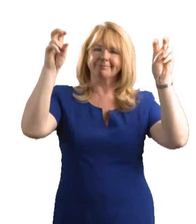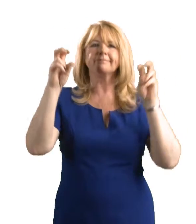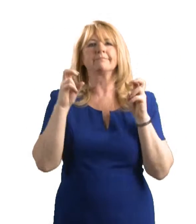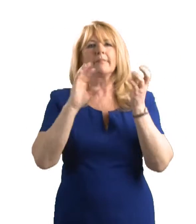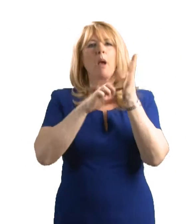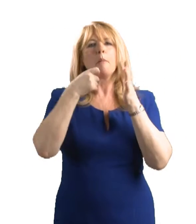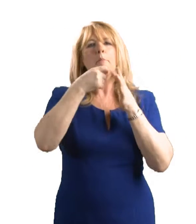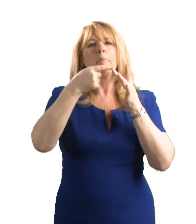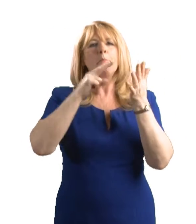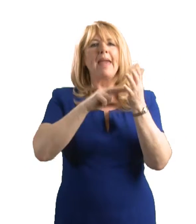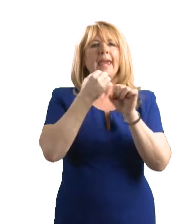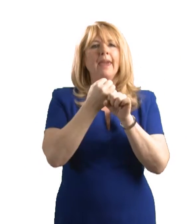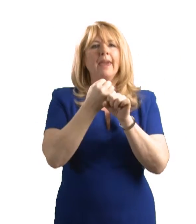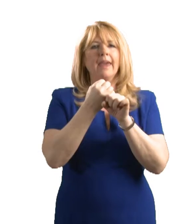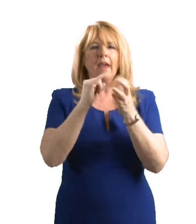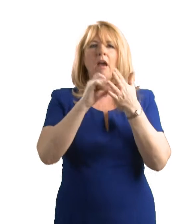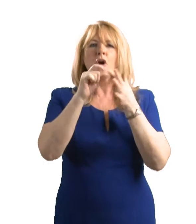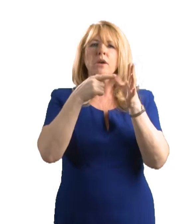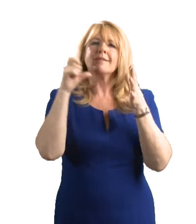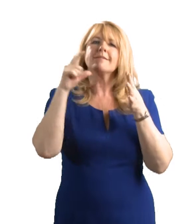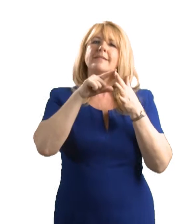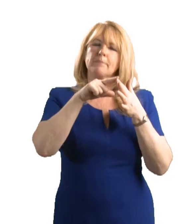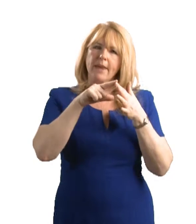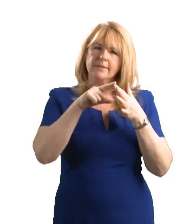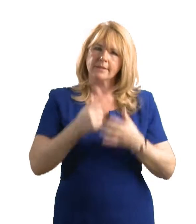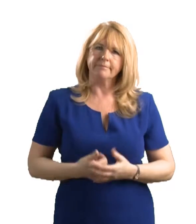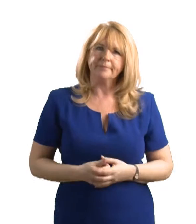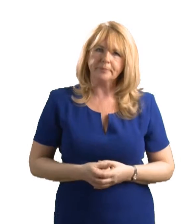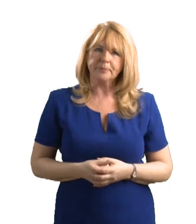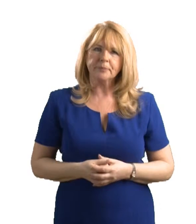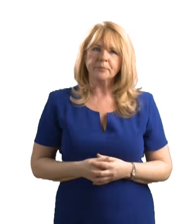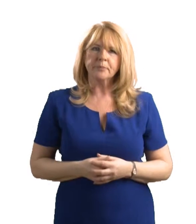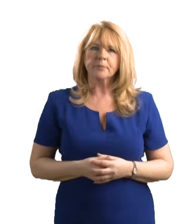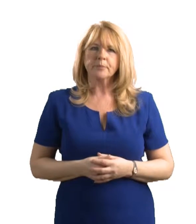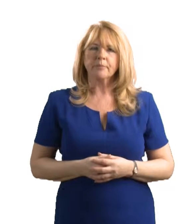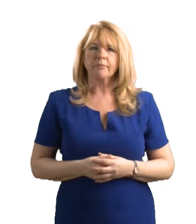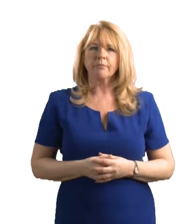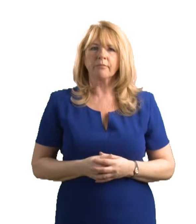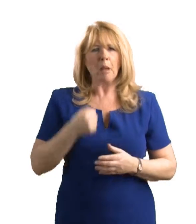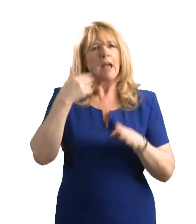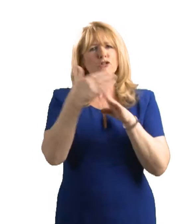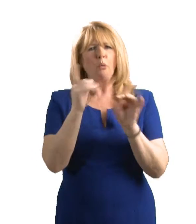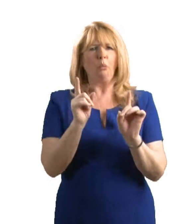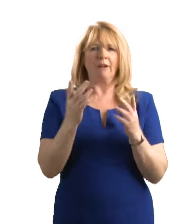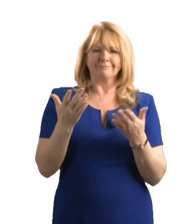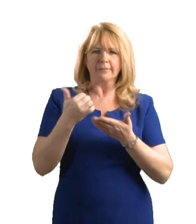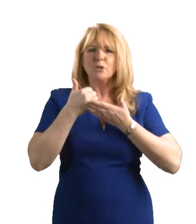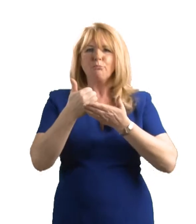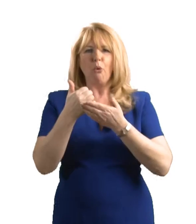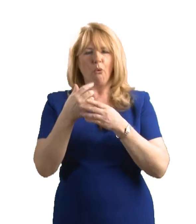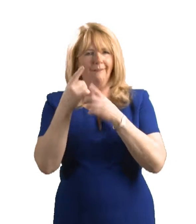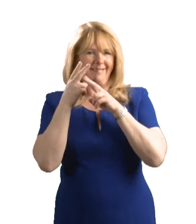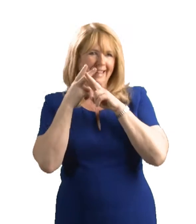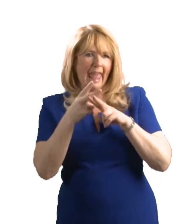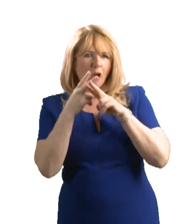severe and enduring mental illness living in the Hayward, Middleton and Rochdale area who are currently accessing mental health care services